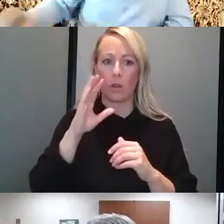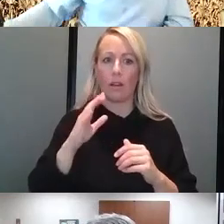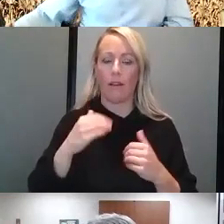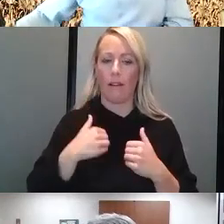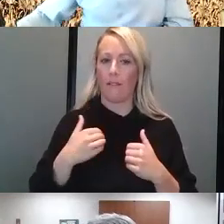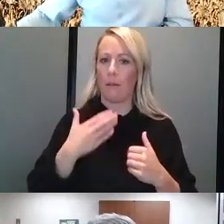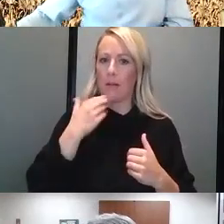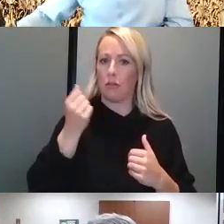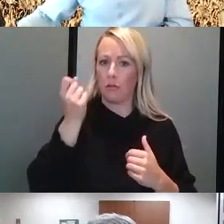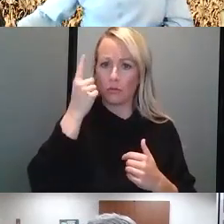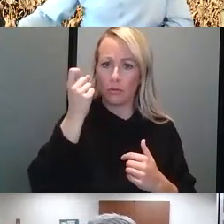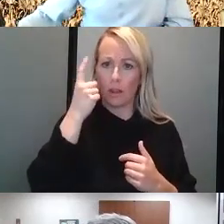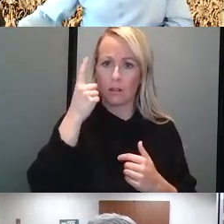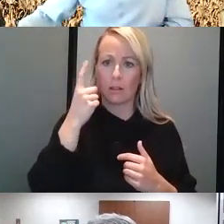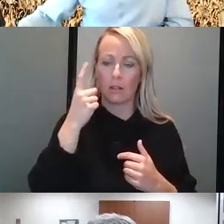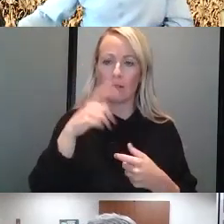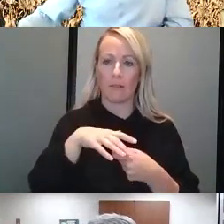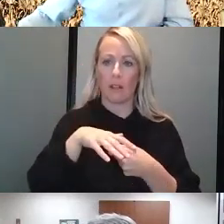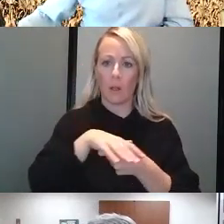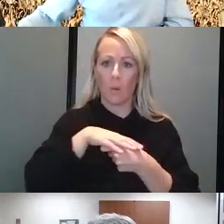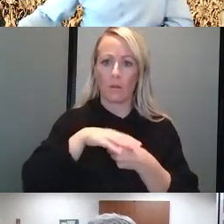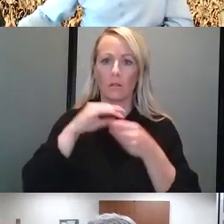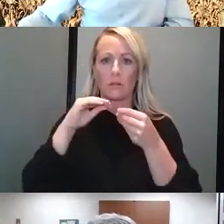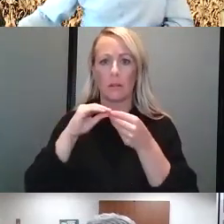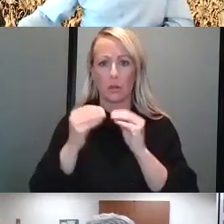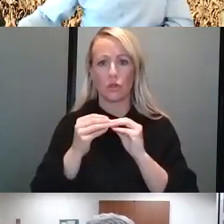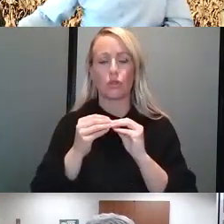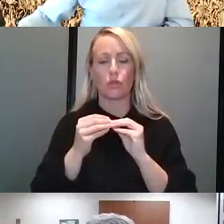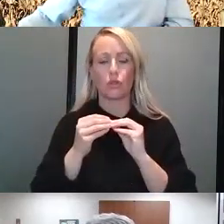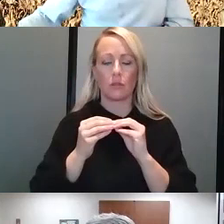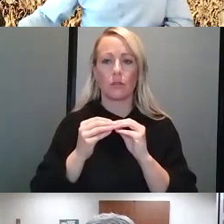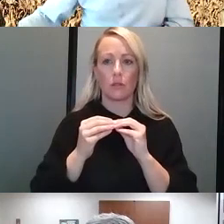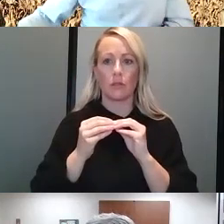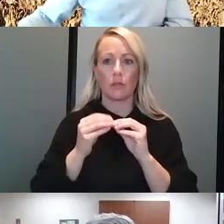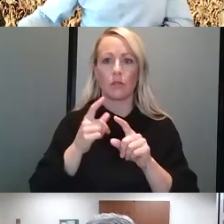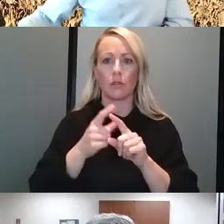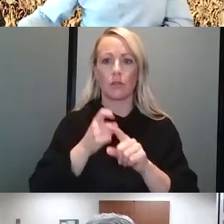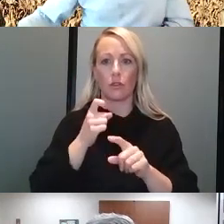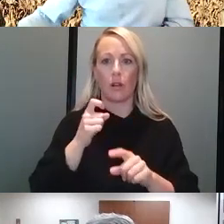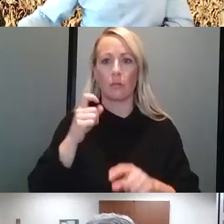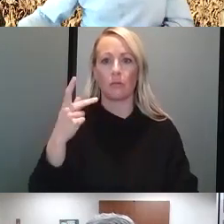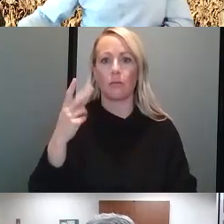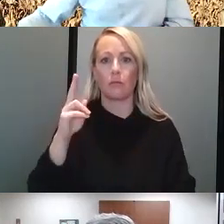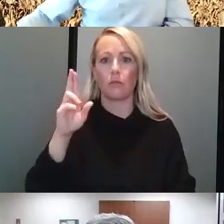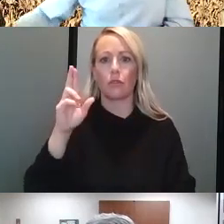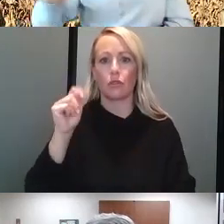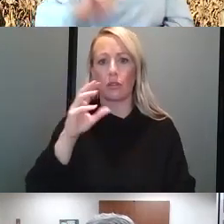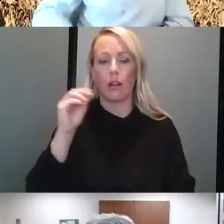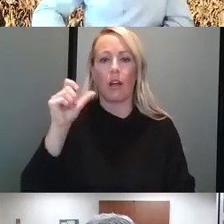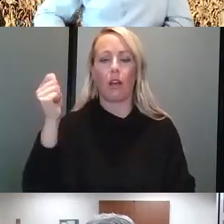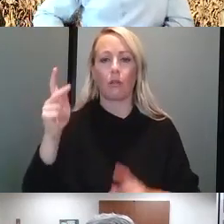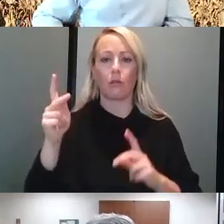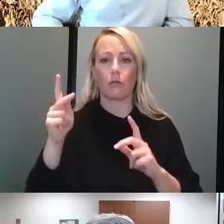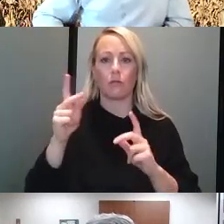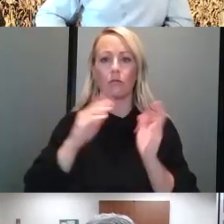numbers from Kurt and others on the call.